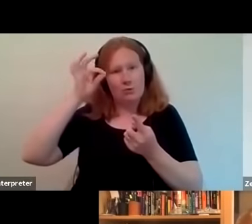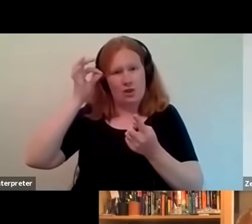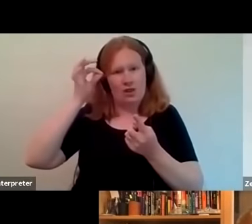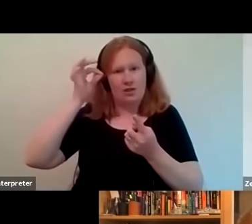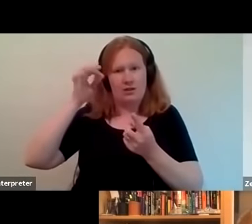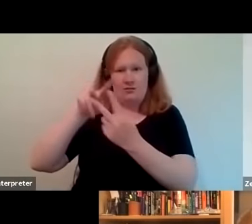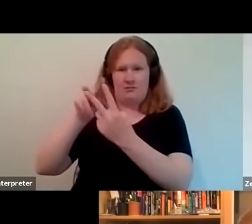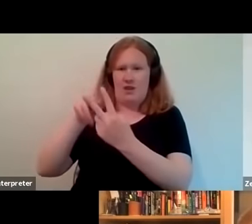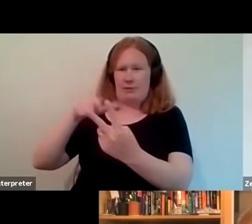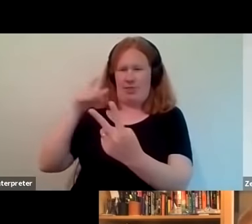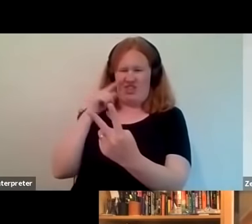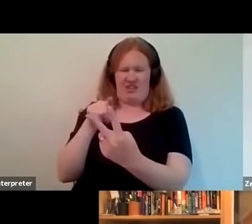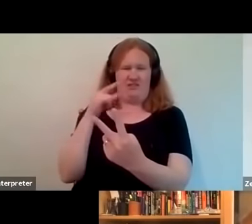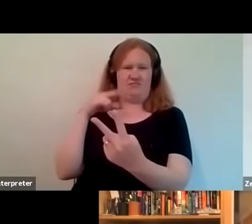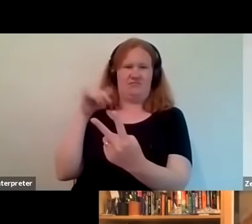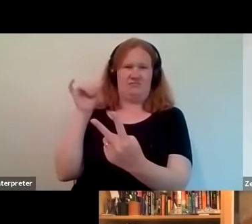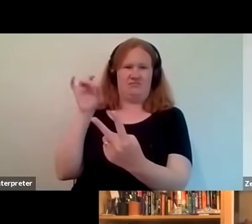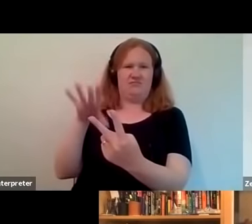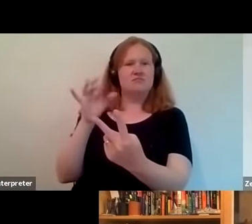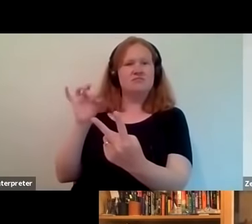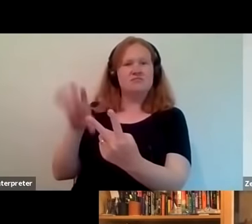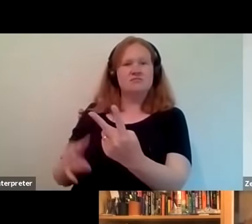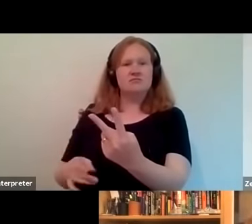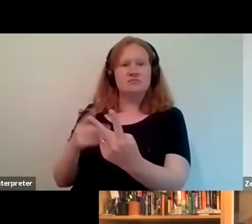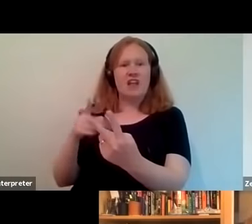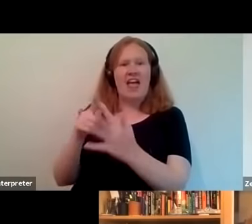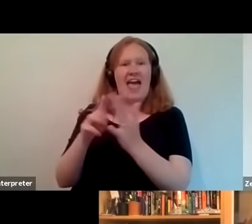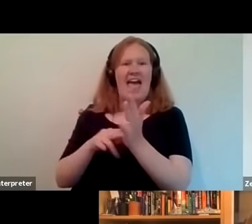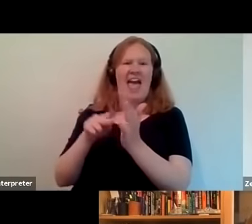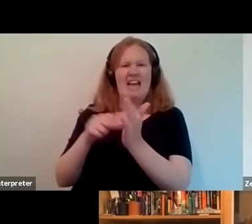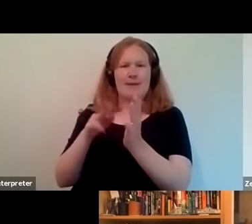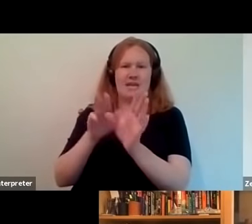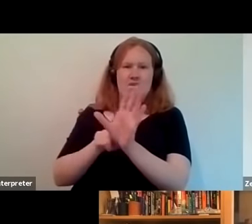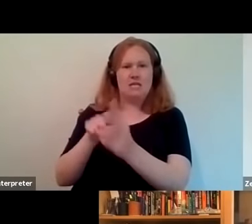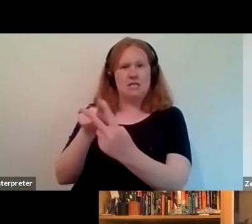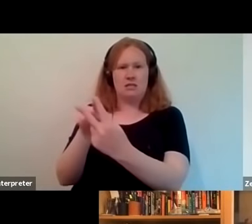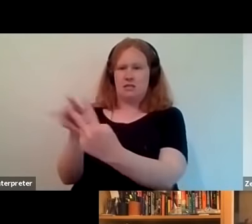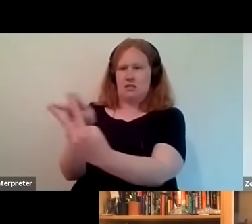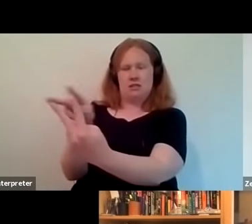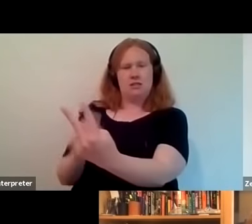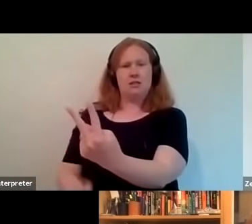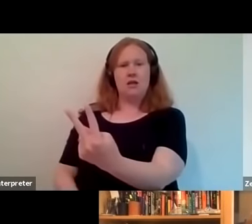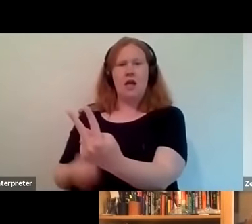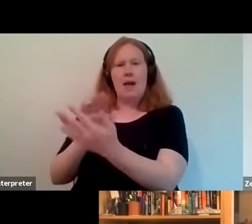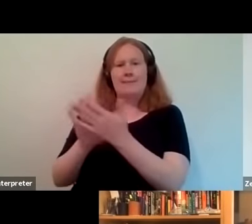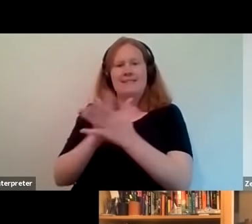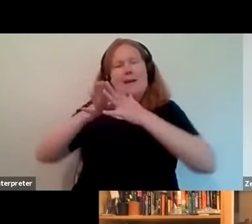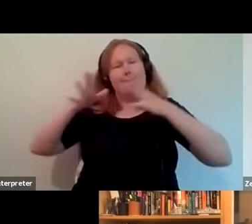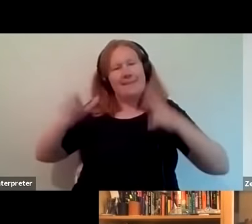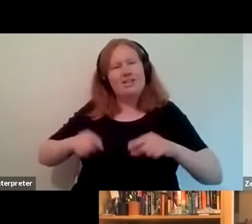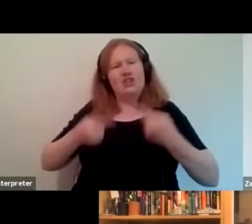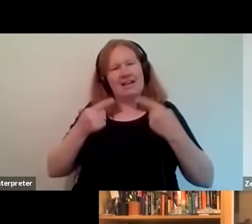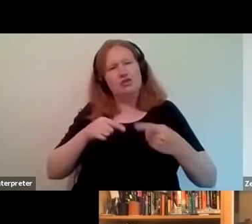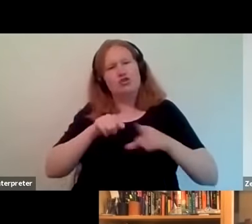as the enemy i just have to put it out there and so a major challenge is getting over that hump where